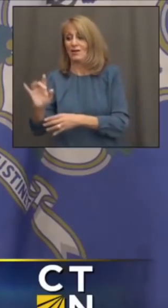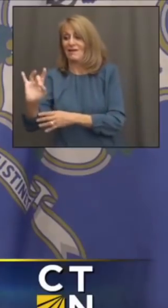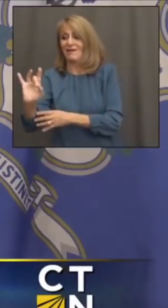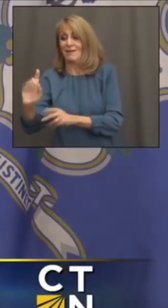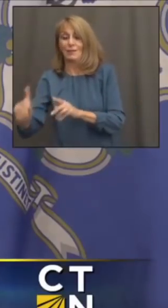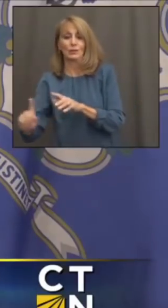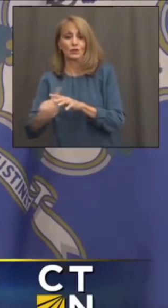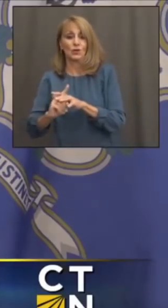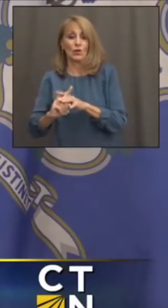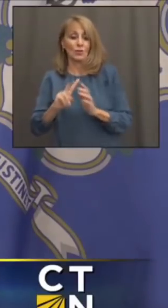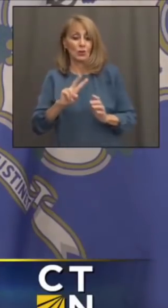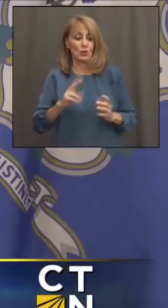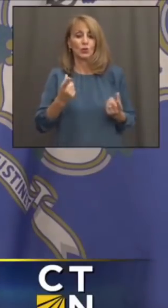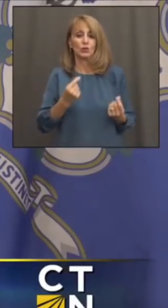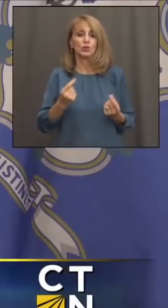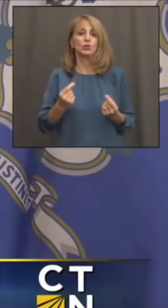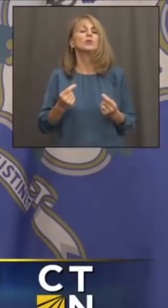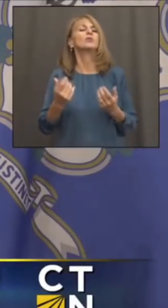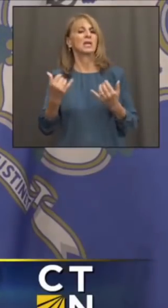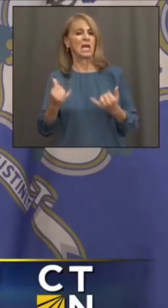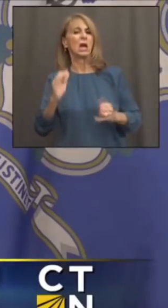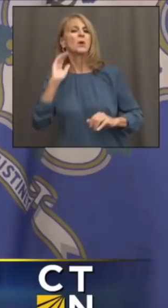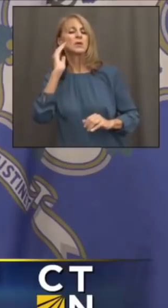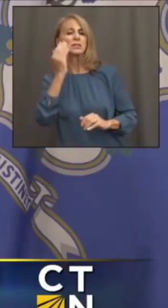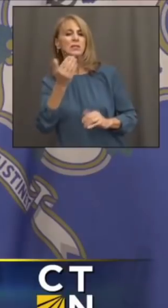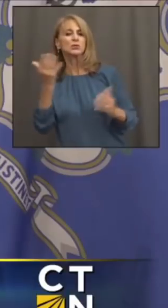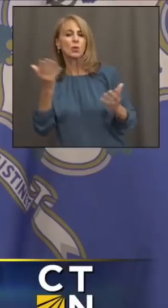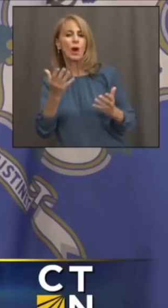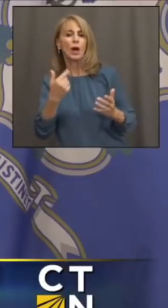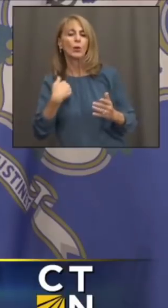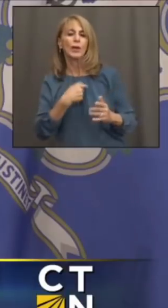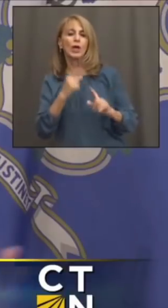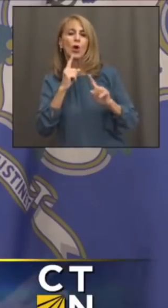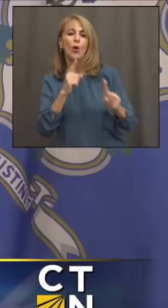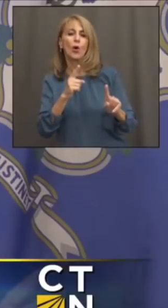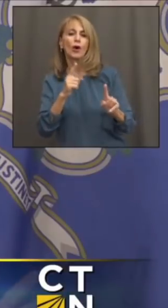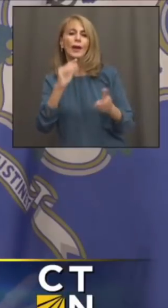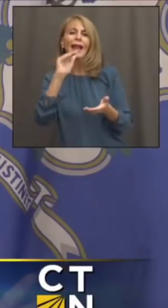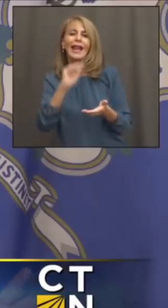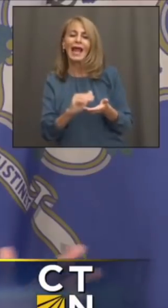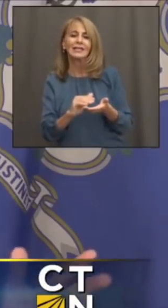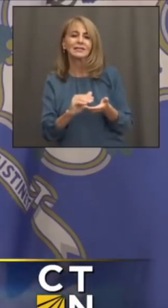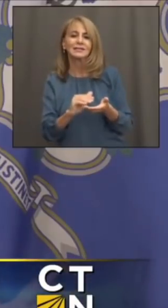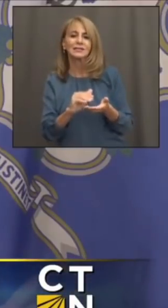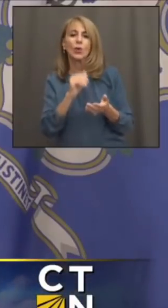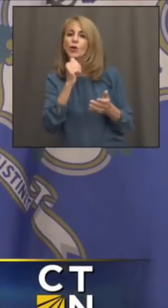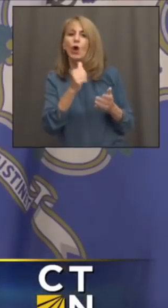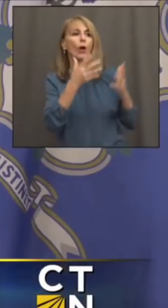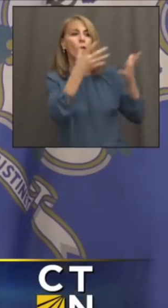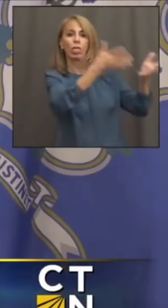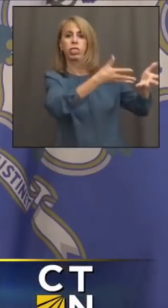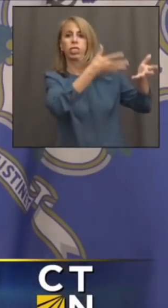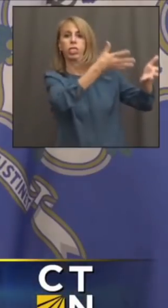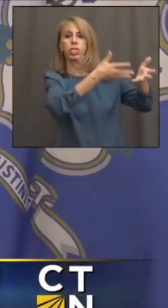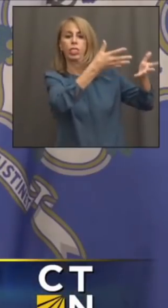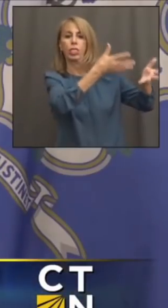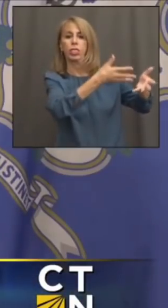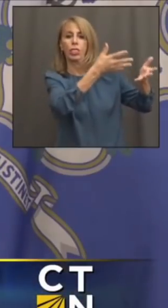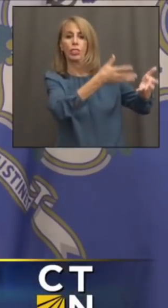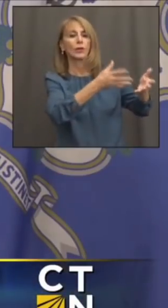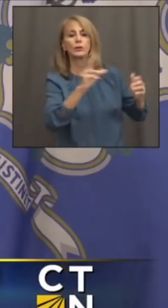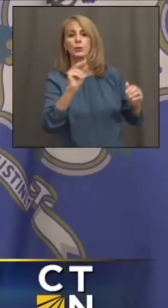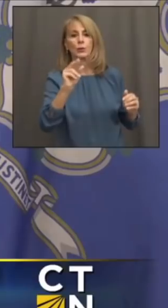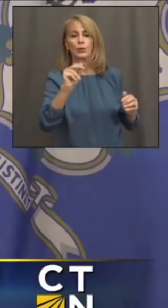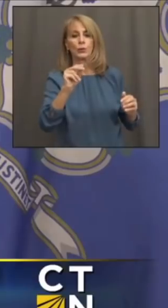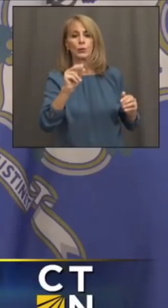more importantly, our providers are ordering less vaccine now. So there won't be any sitting on the shelves, so to speak. And hopefully we